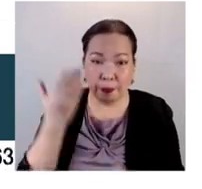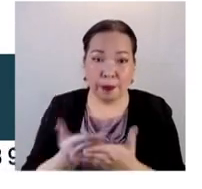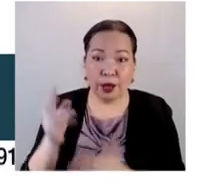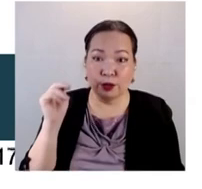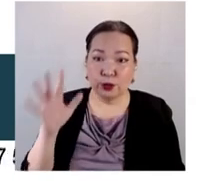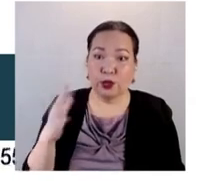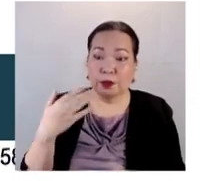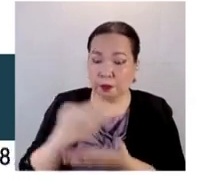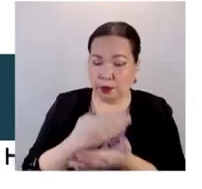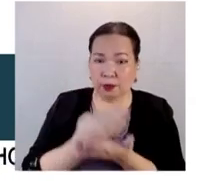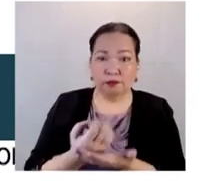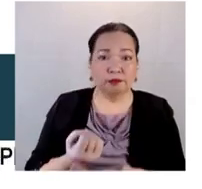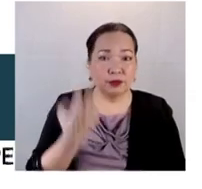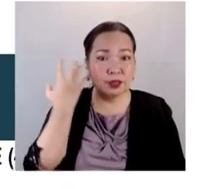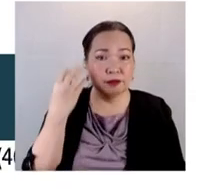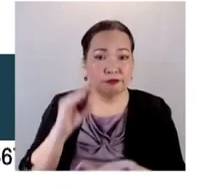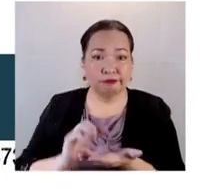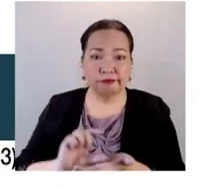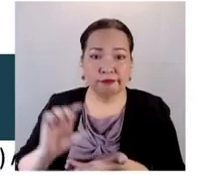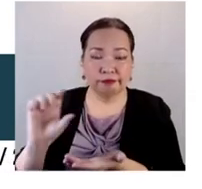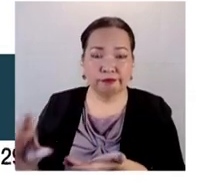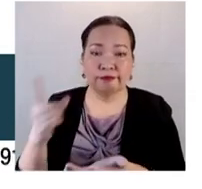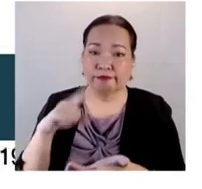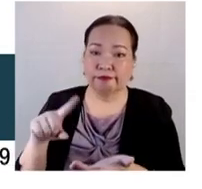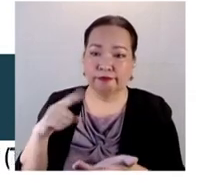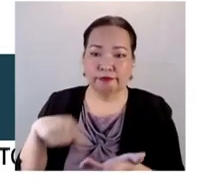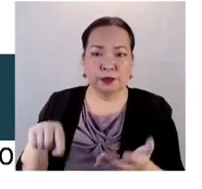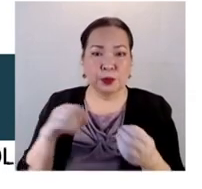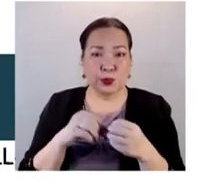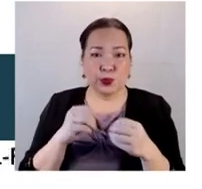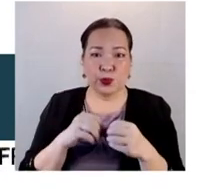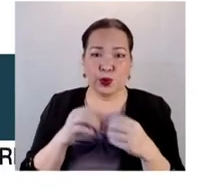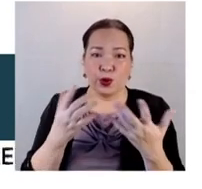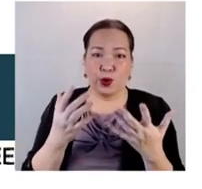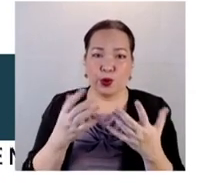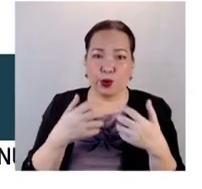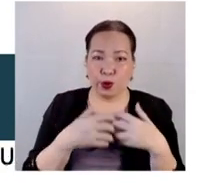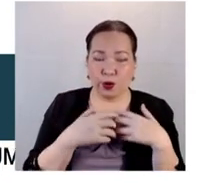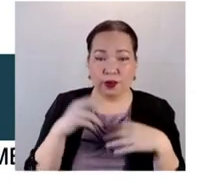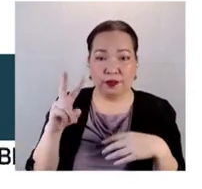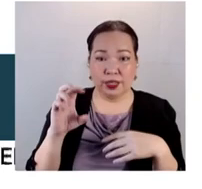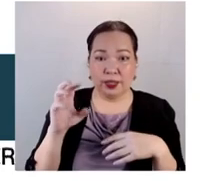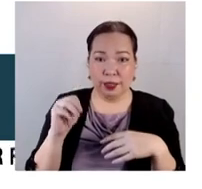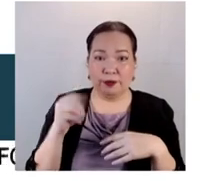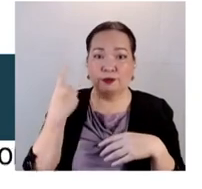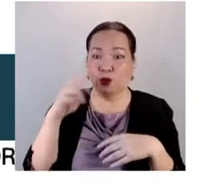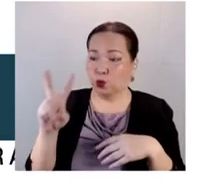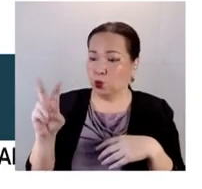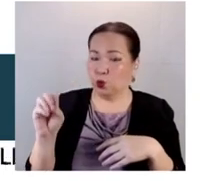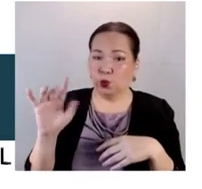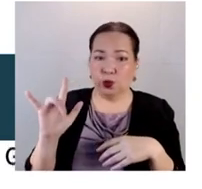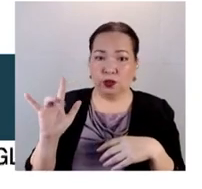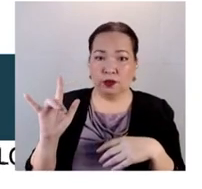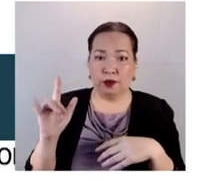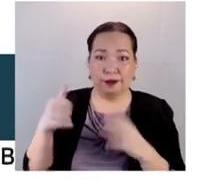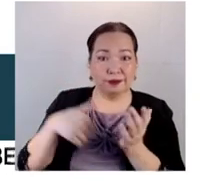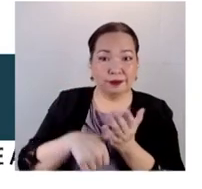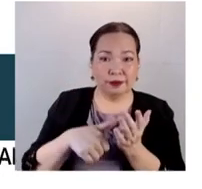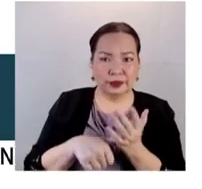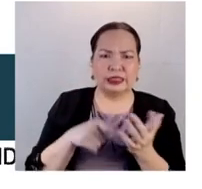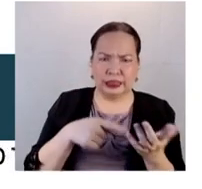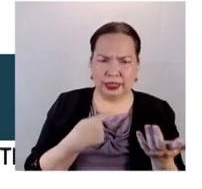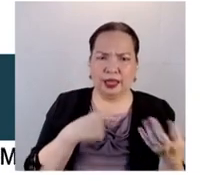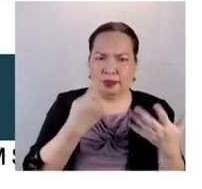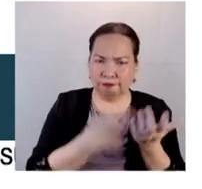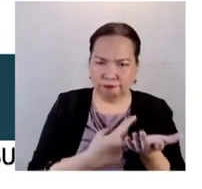much are we going to allot for purposes of having new machines, for example, for the 2025 election? These are the questions which really have to